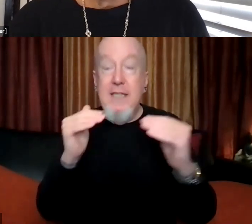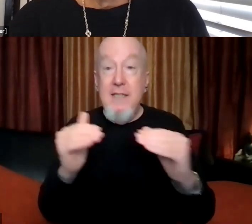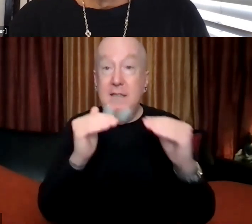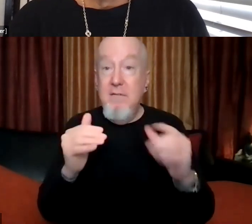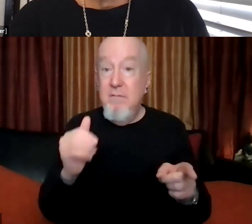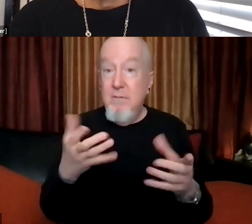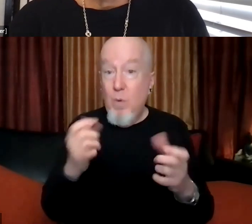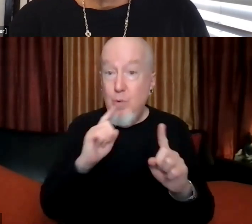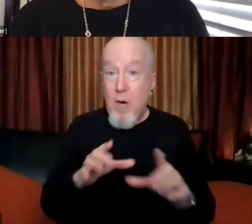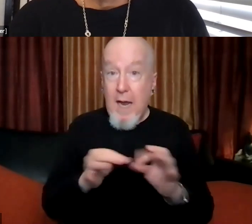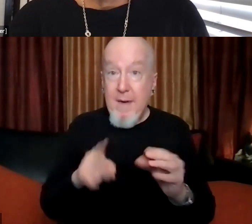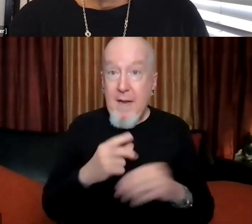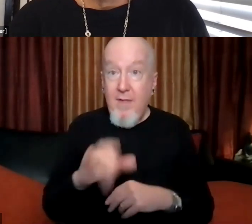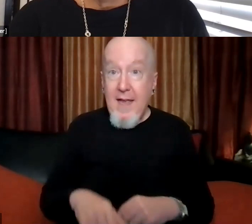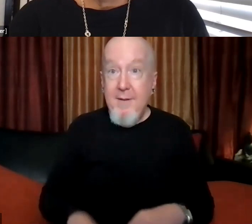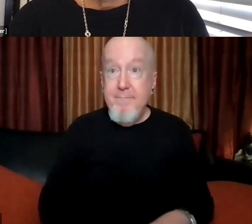that?